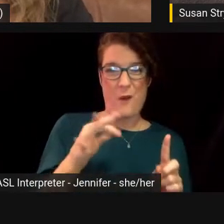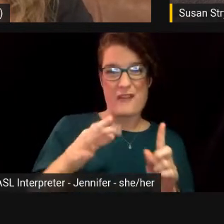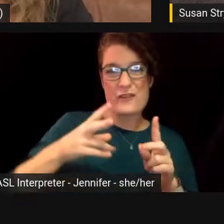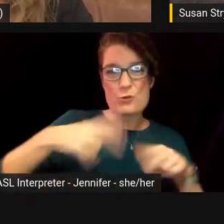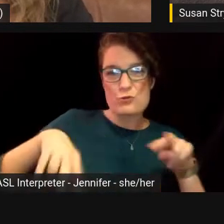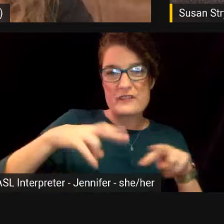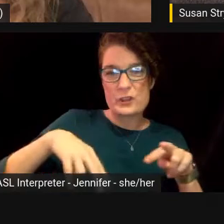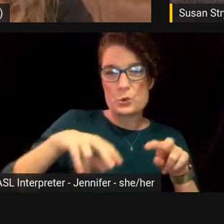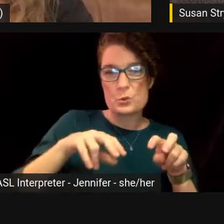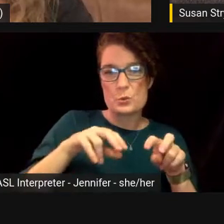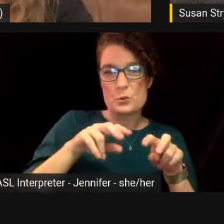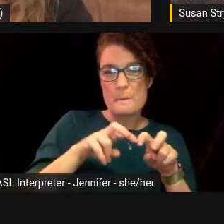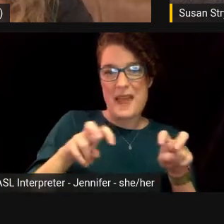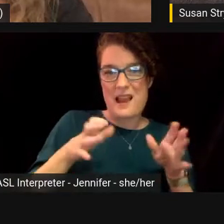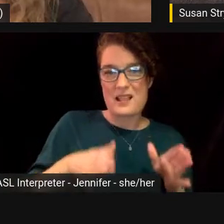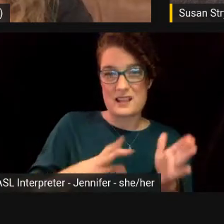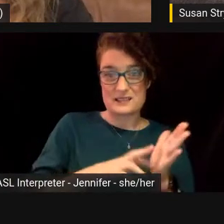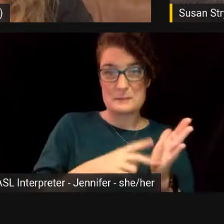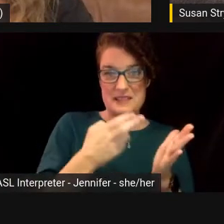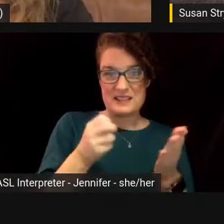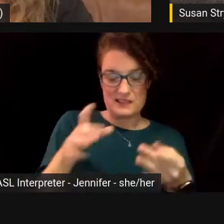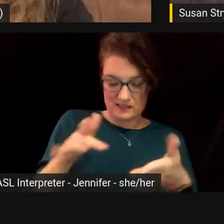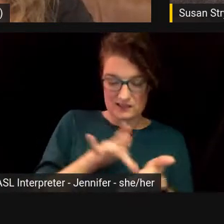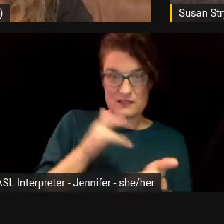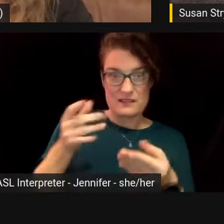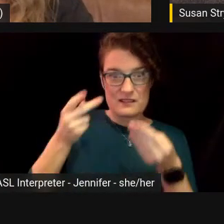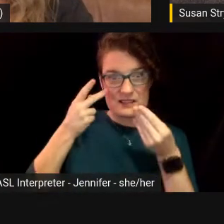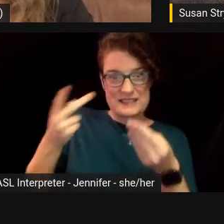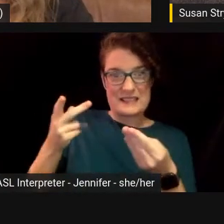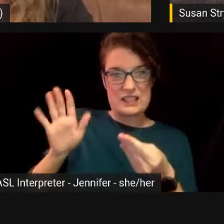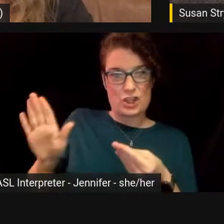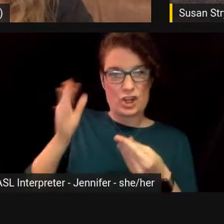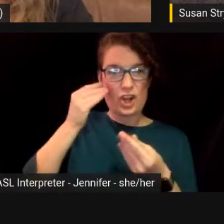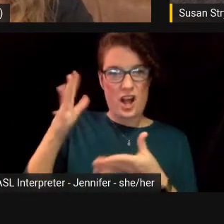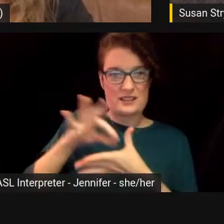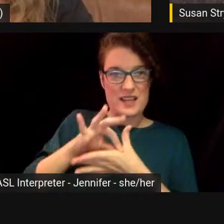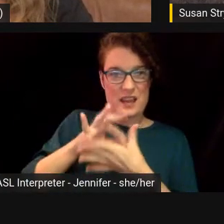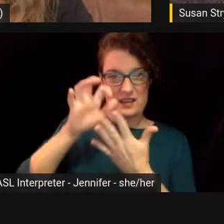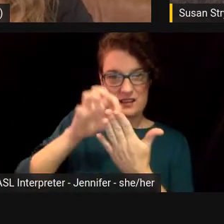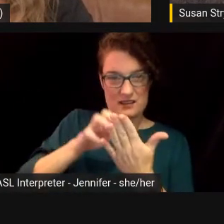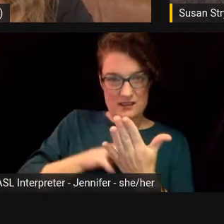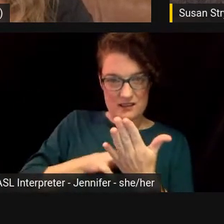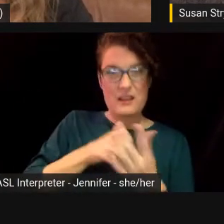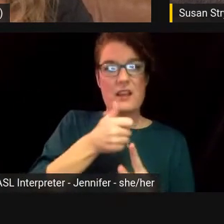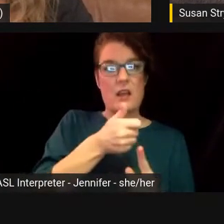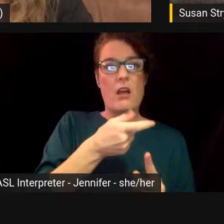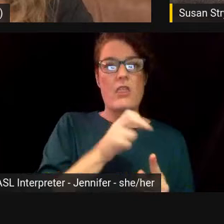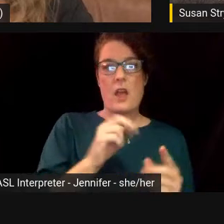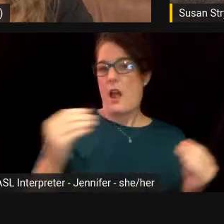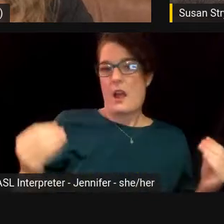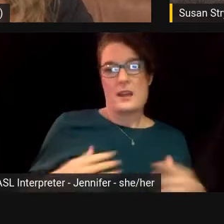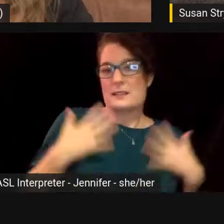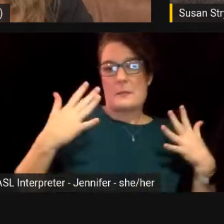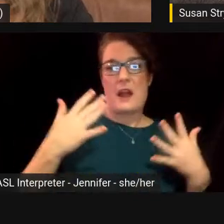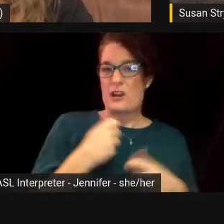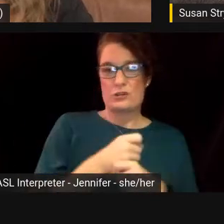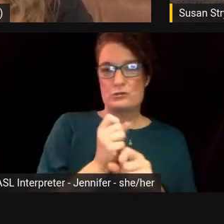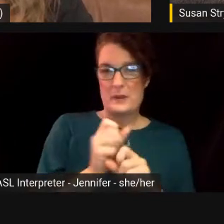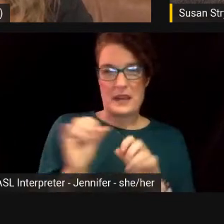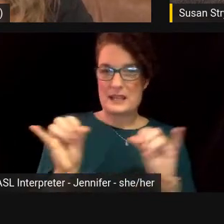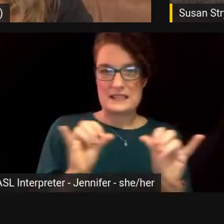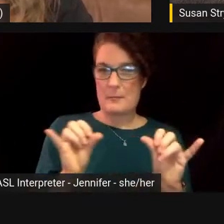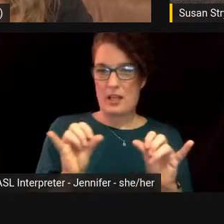sort of got to see all of the content and then was inspired to make a similar,